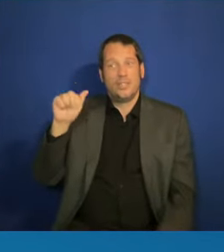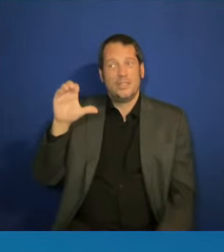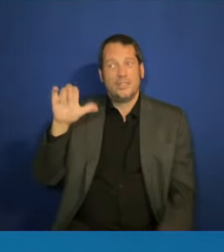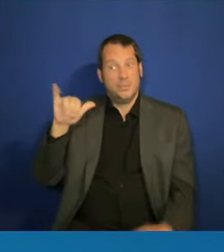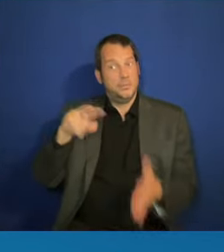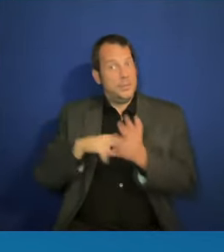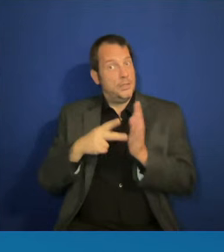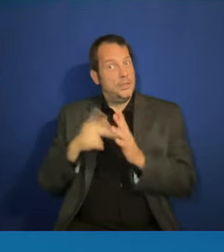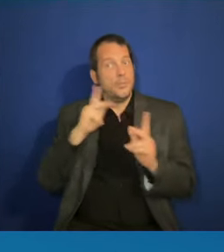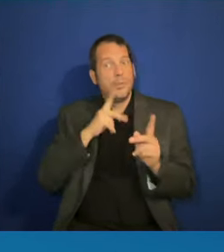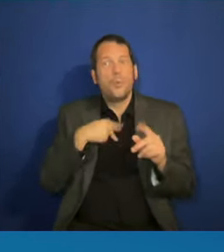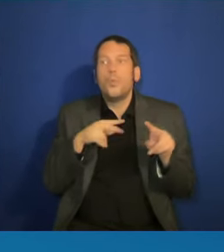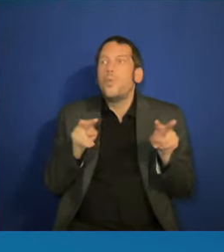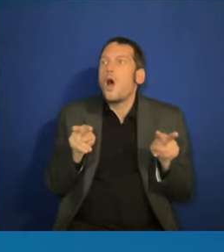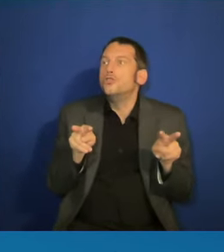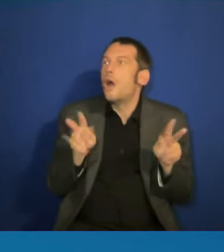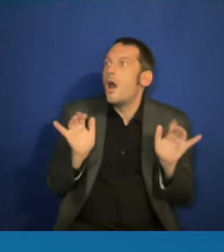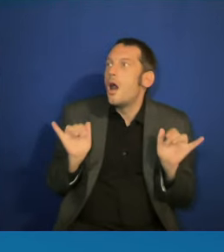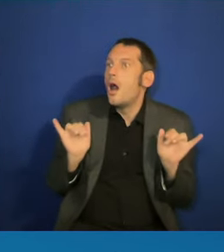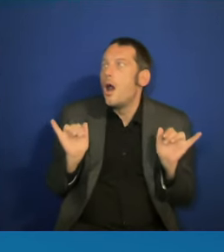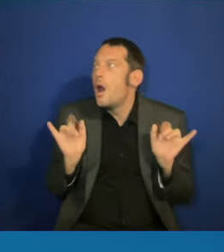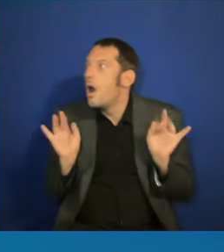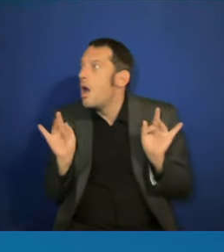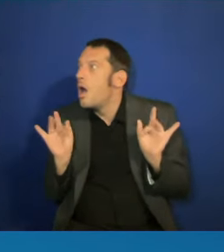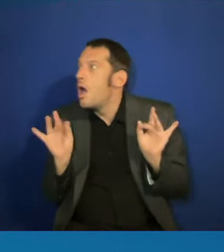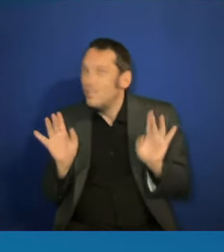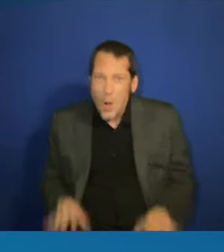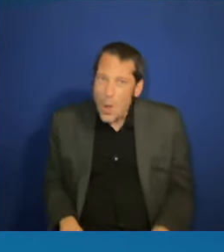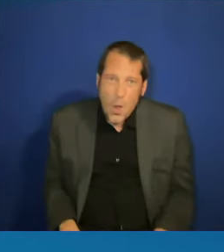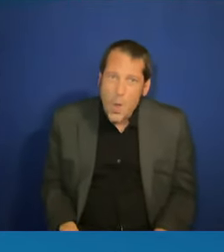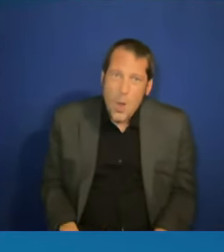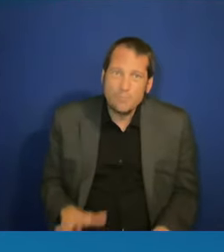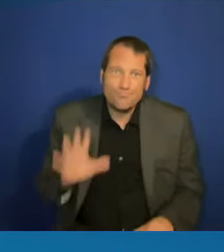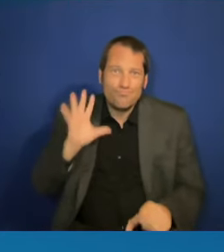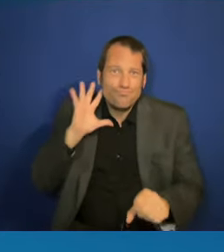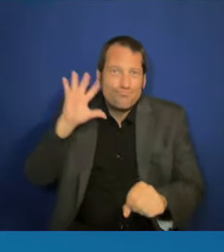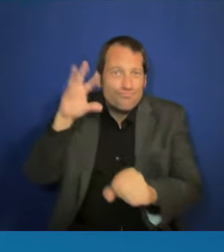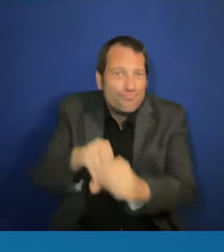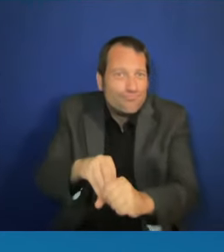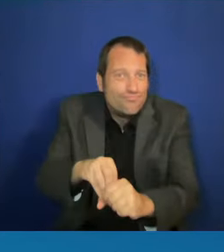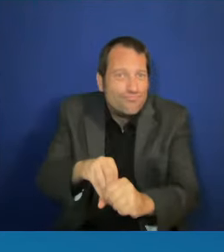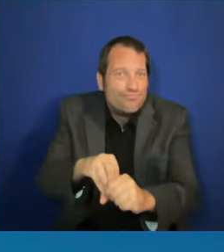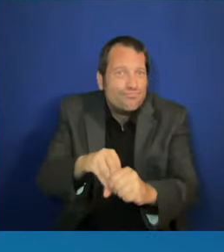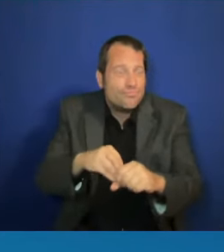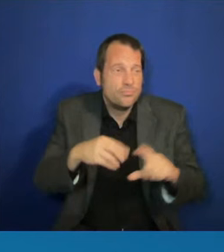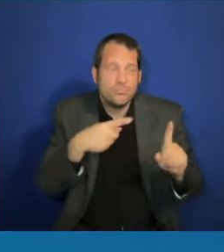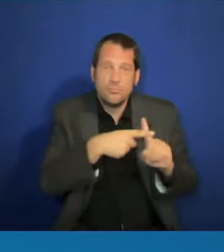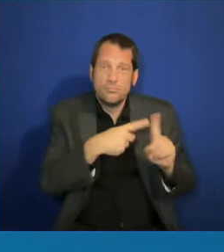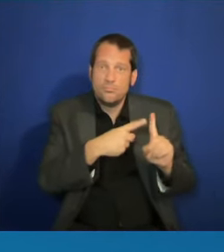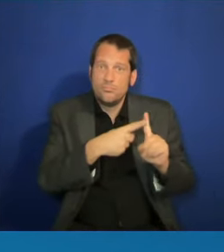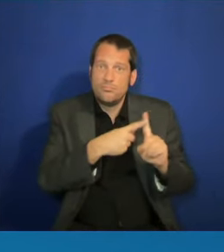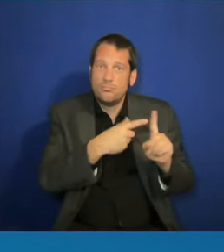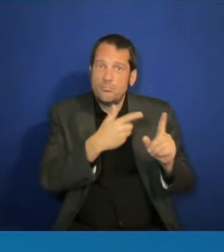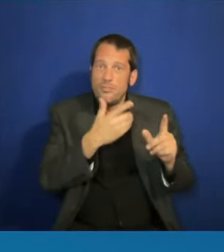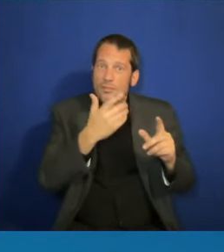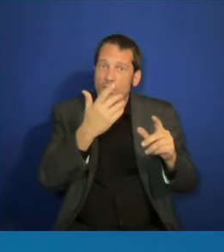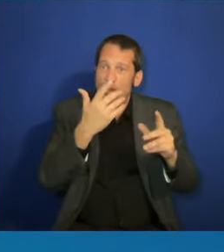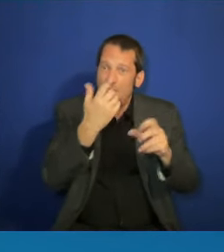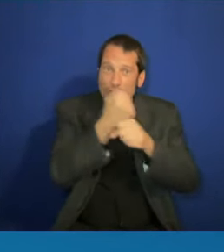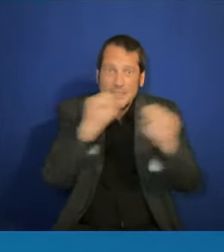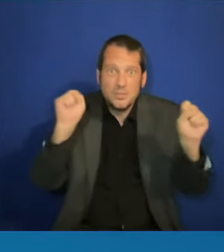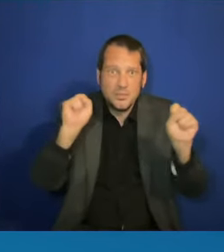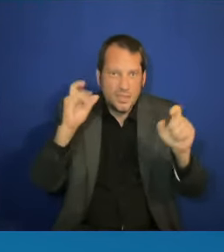freedoms are under attack, right? One of those is a woman's freedom to make decisions about her own body. From the Dobbs ruling to state